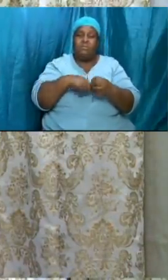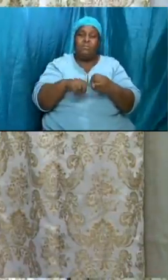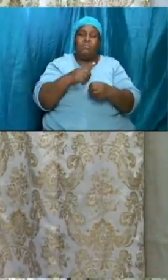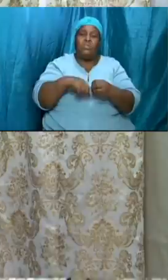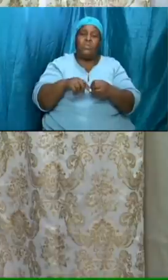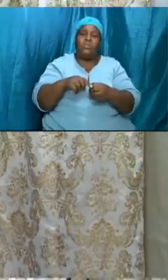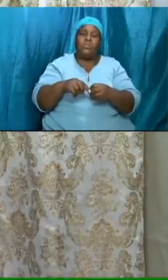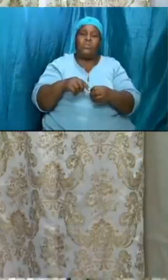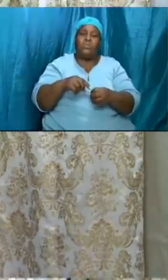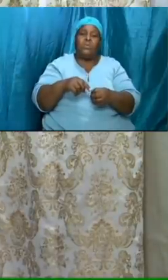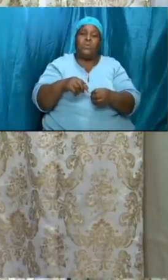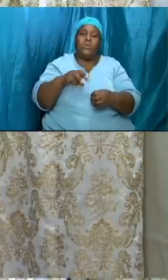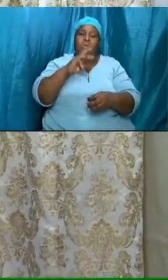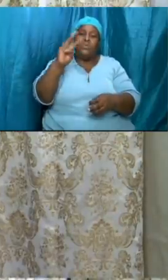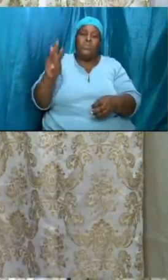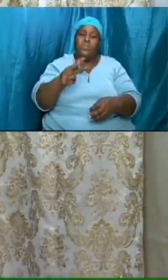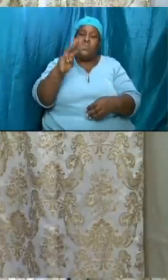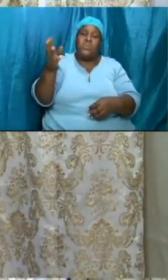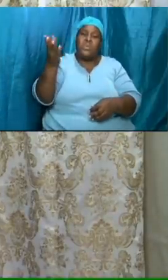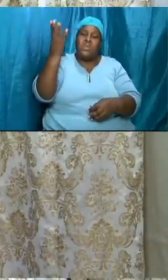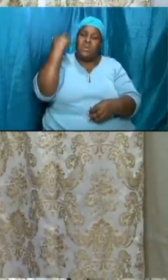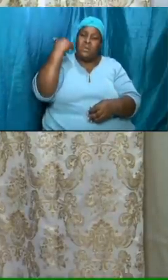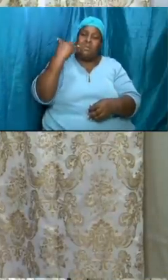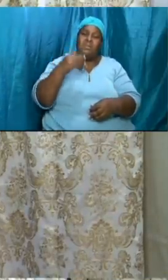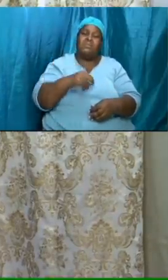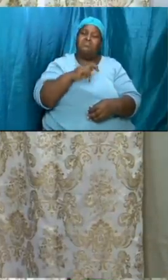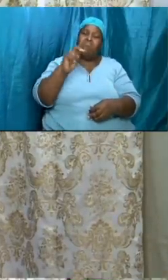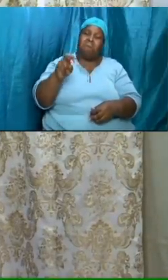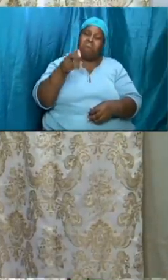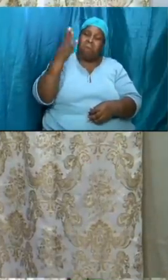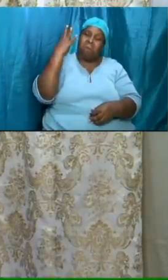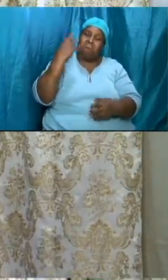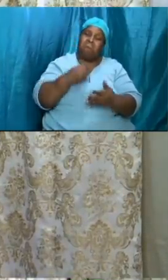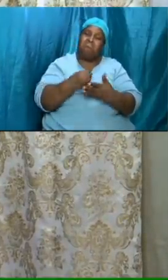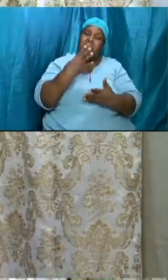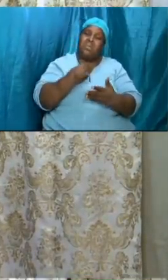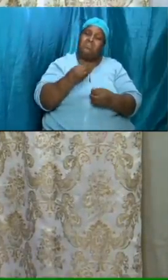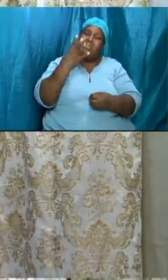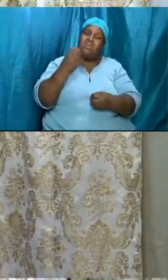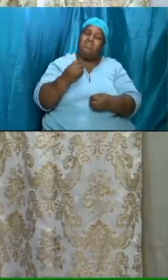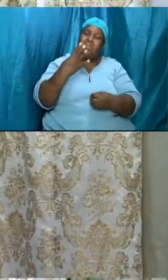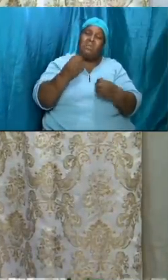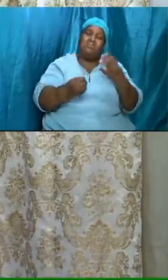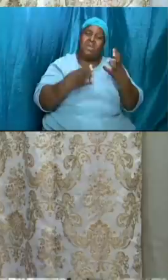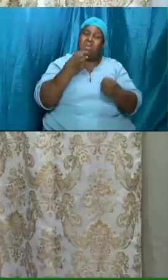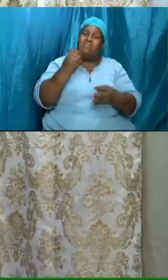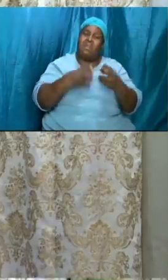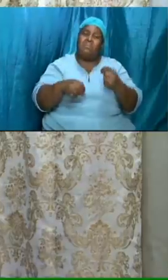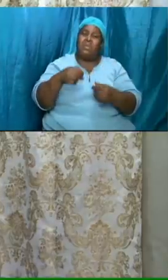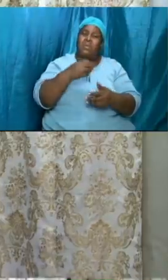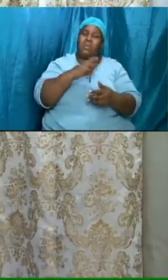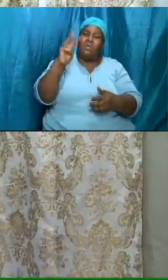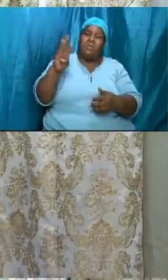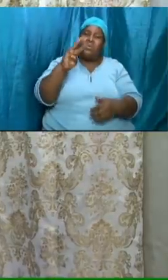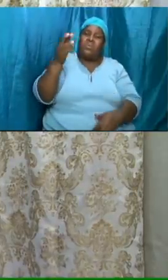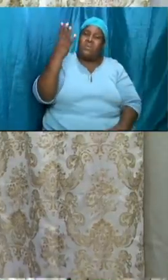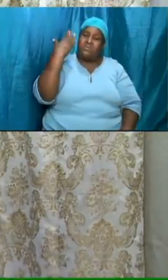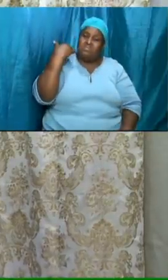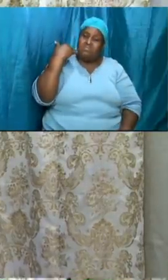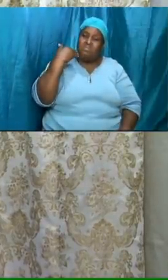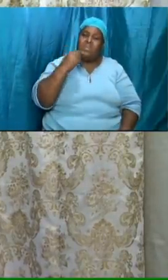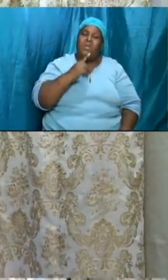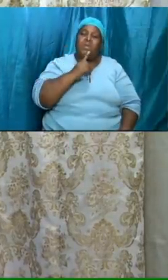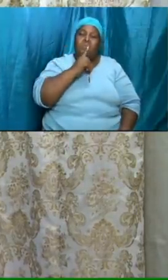objective the objective objective is not merely to pass on information yes that is so important the